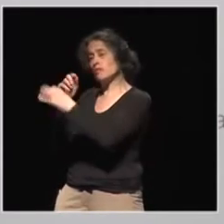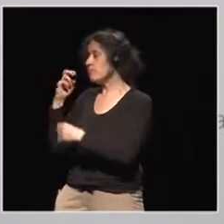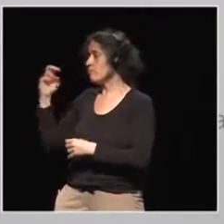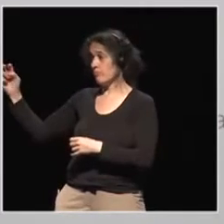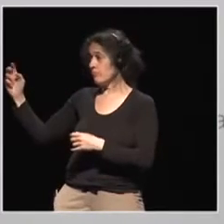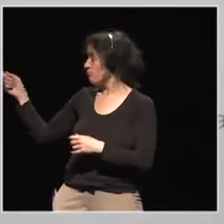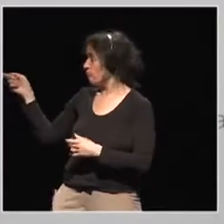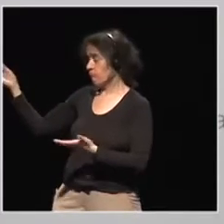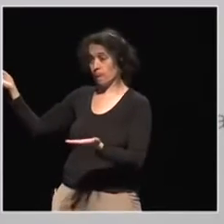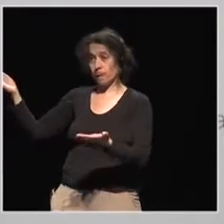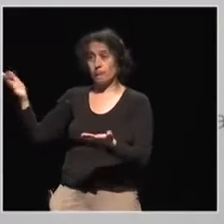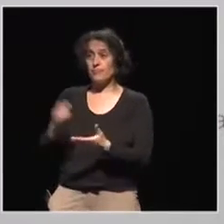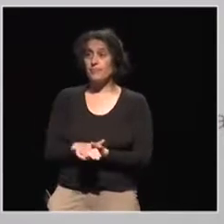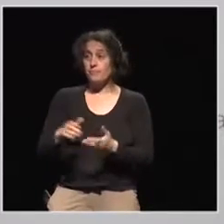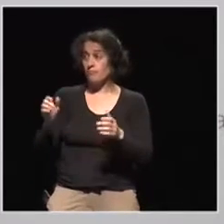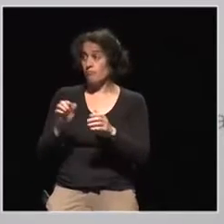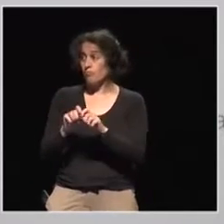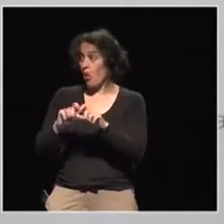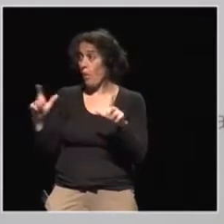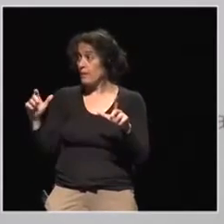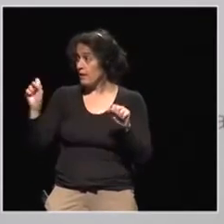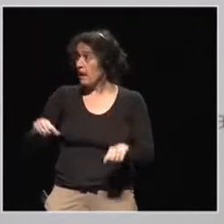from now. Thank you, Tobias.